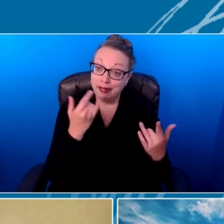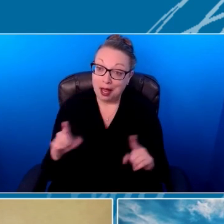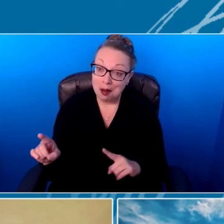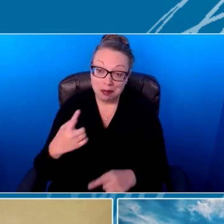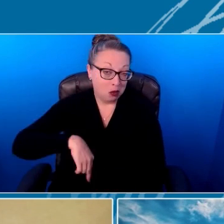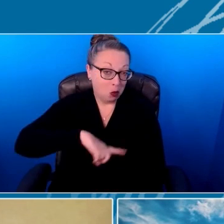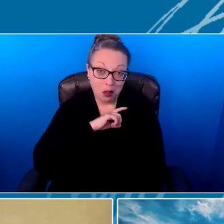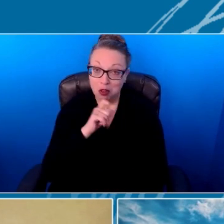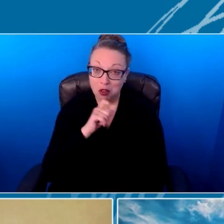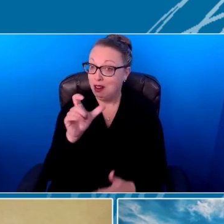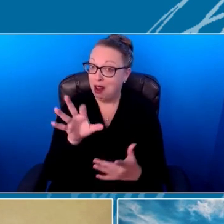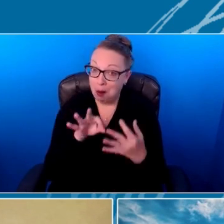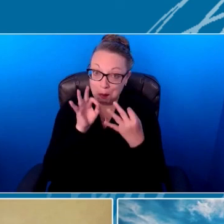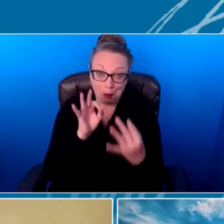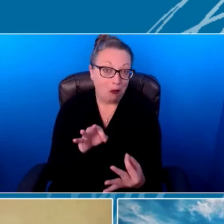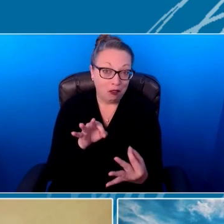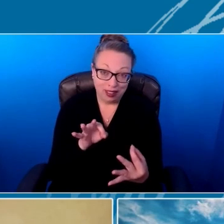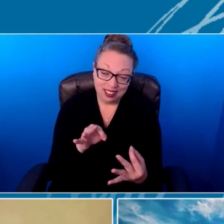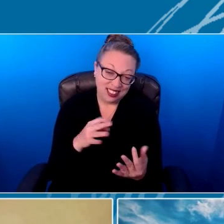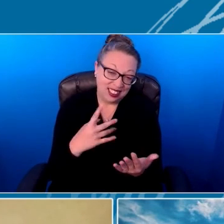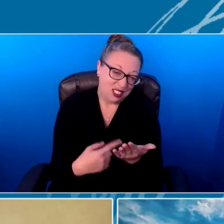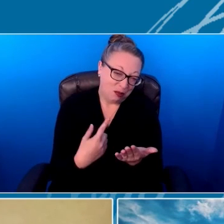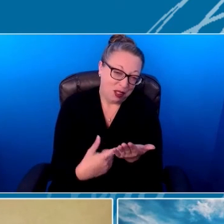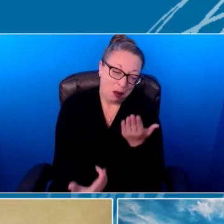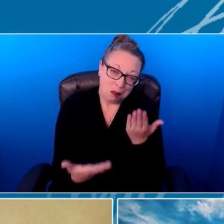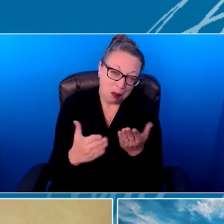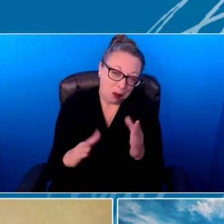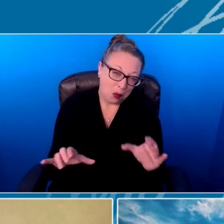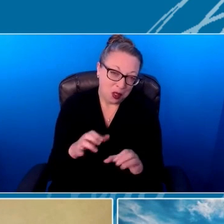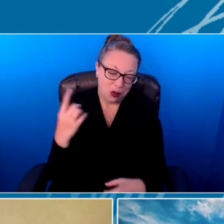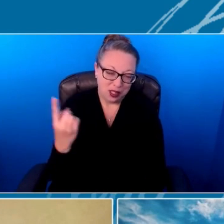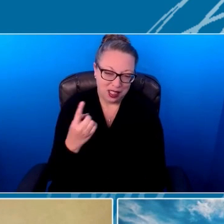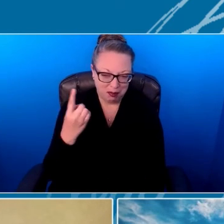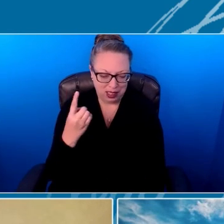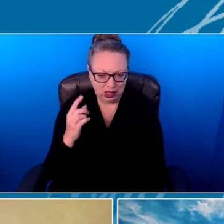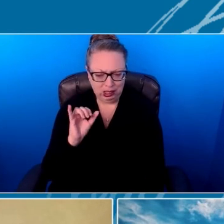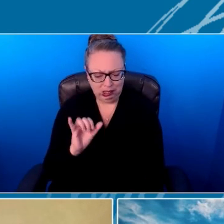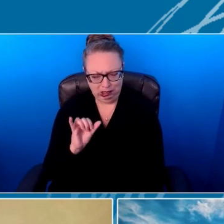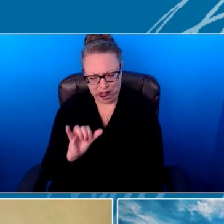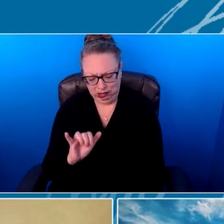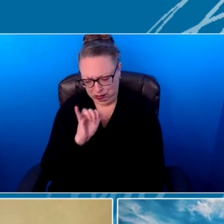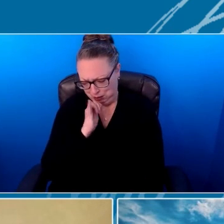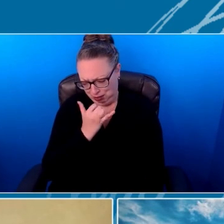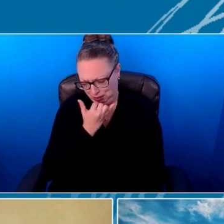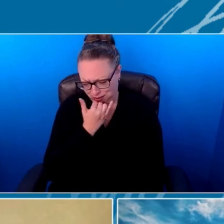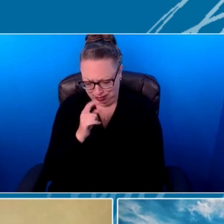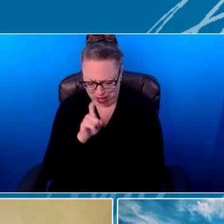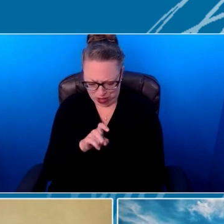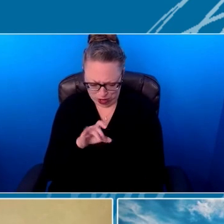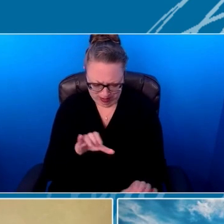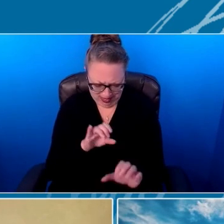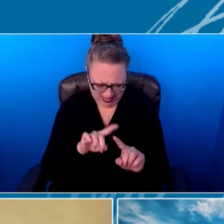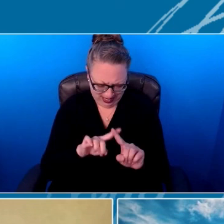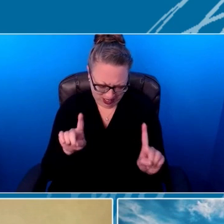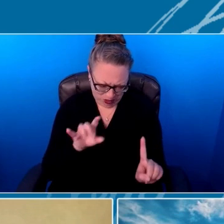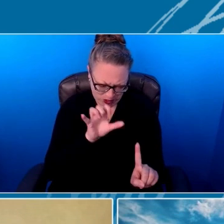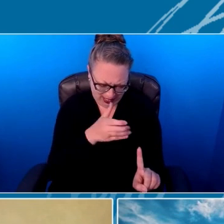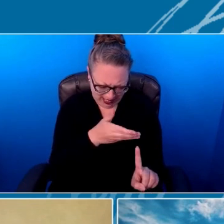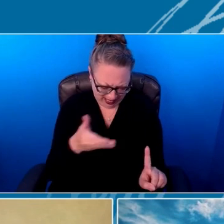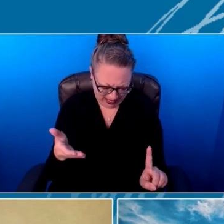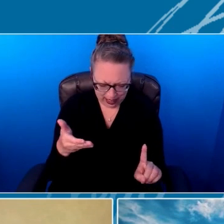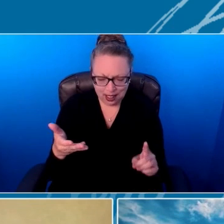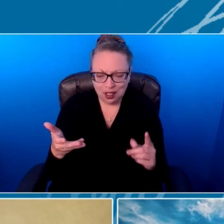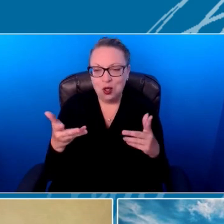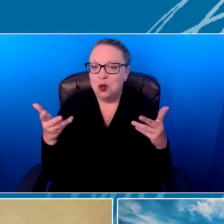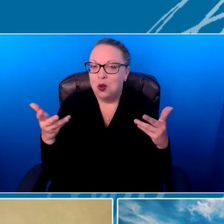perfect. And sometimes we might do something that maybe we figure was a mistake or we would have done differently. Do you have any encouraging words for the